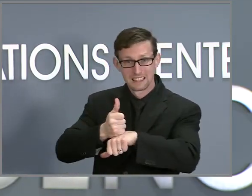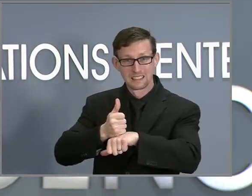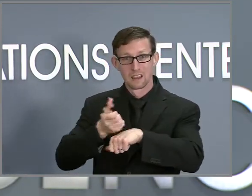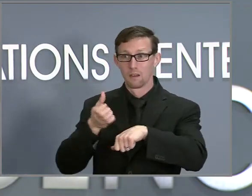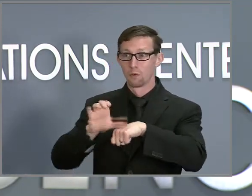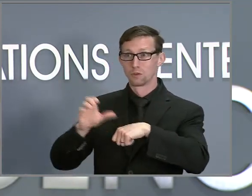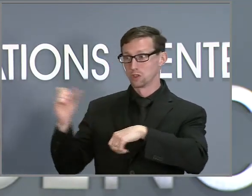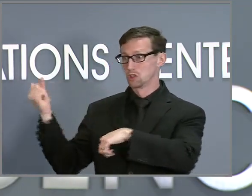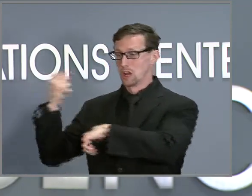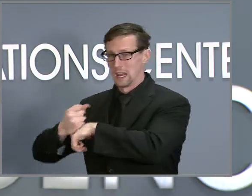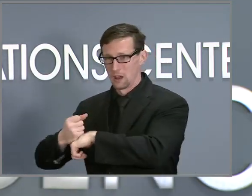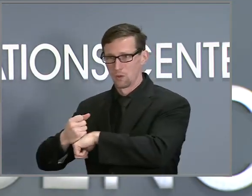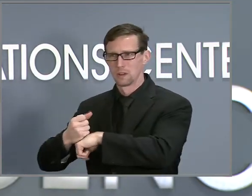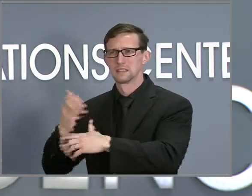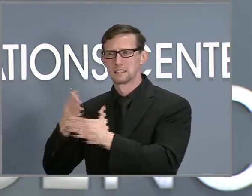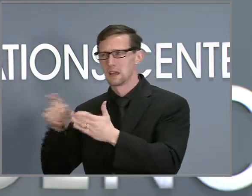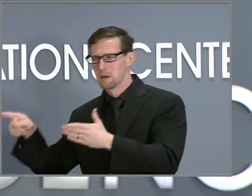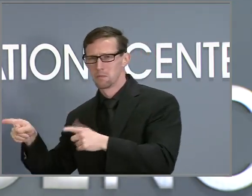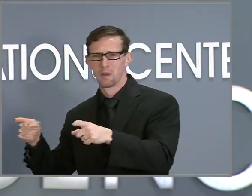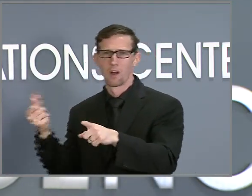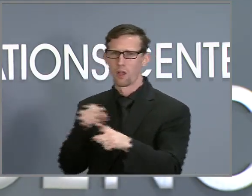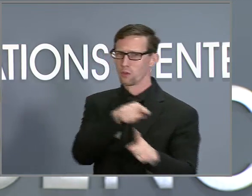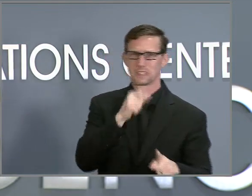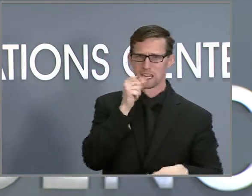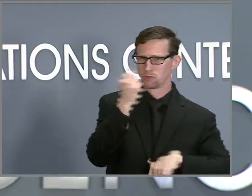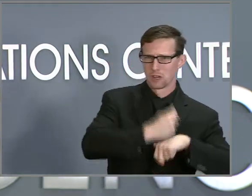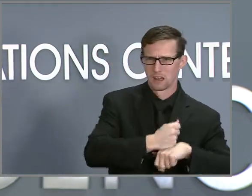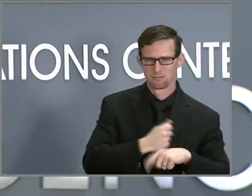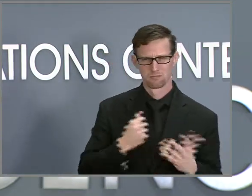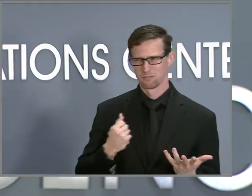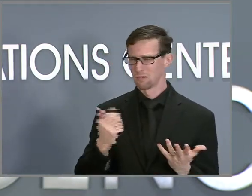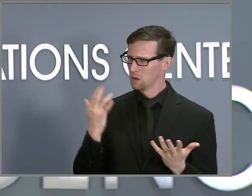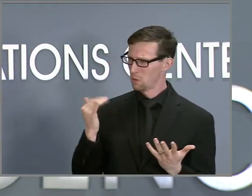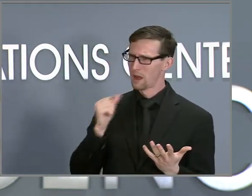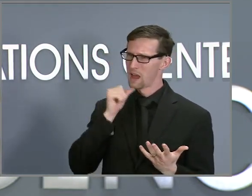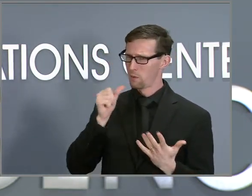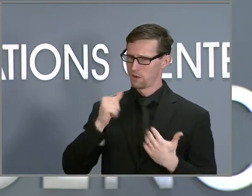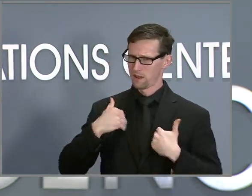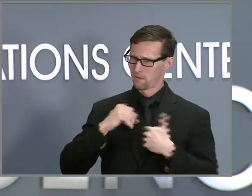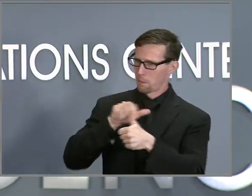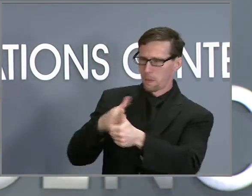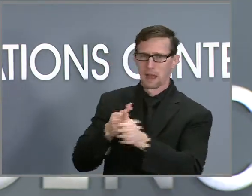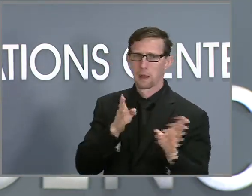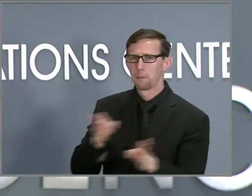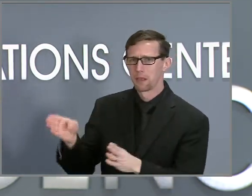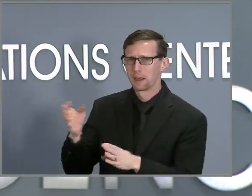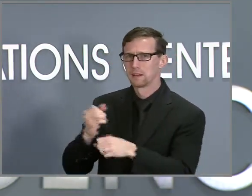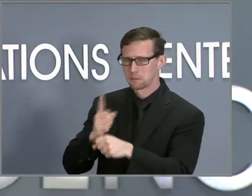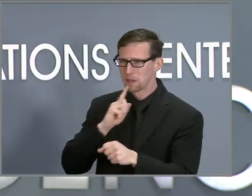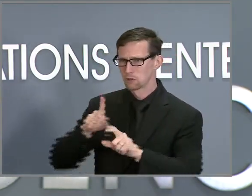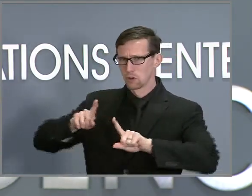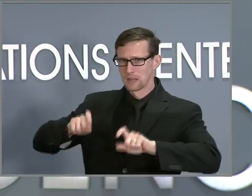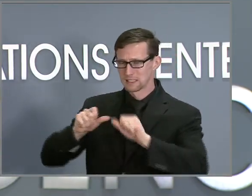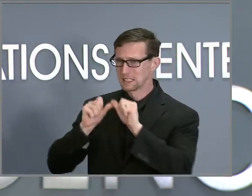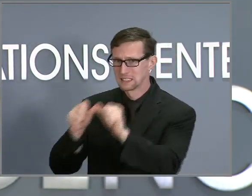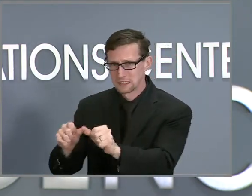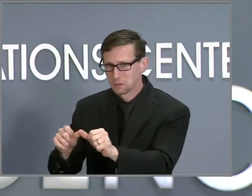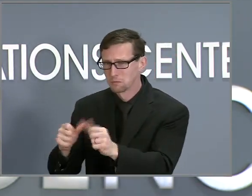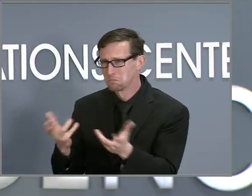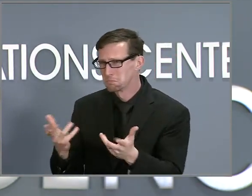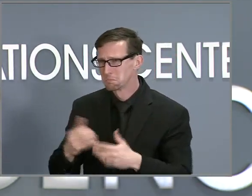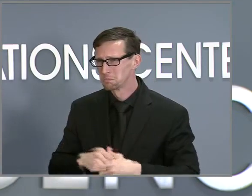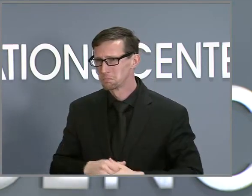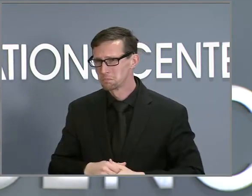sites did not. Why wasn't there a backup plan in place to ensure that testing could continue yesterday? Well, first, I want to thank people